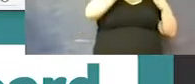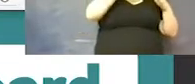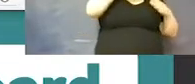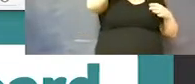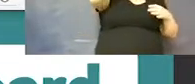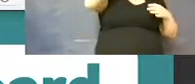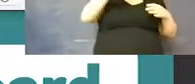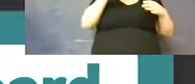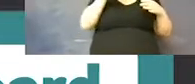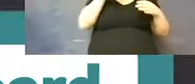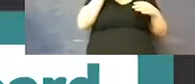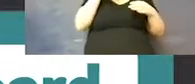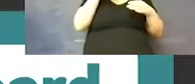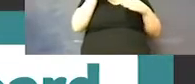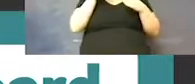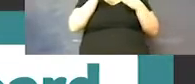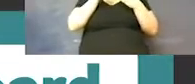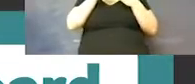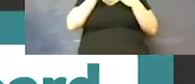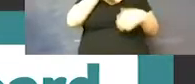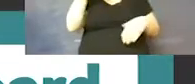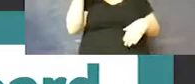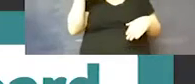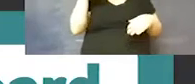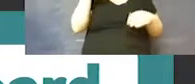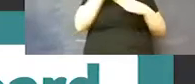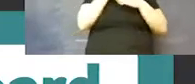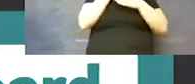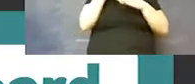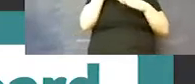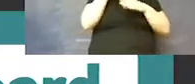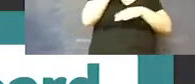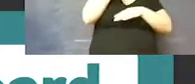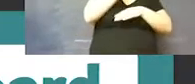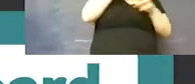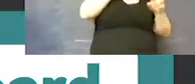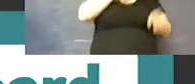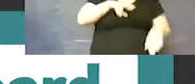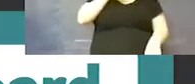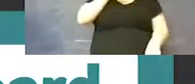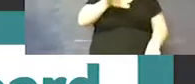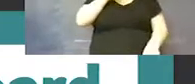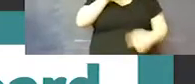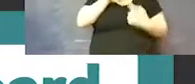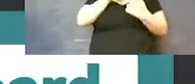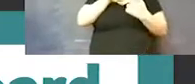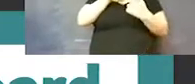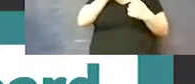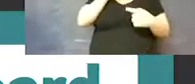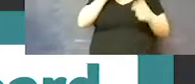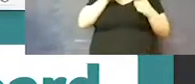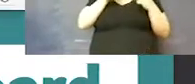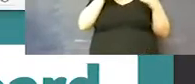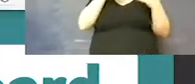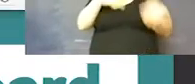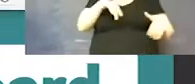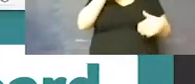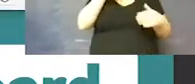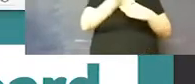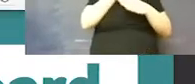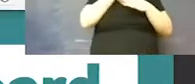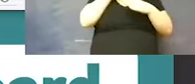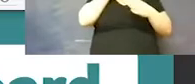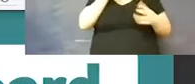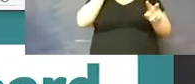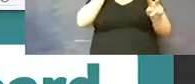self-reporting button to let us know what was happening over the holidays. It was so well utilized that we're looking into continuing